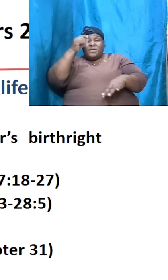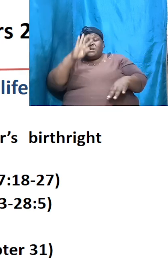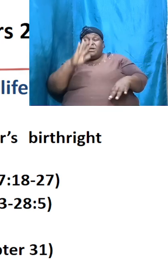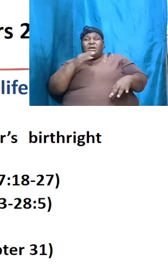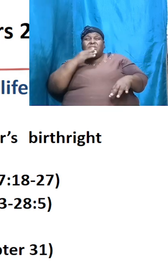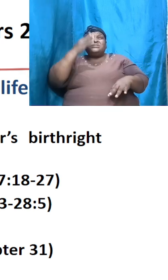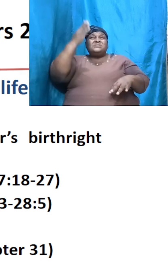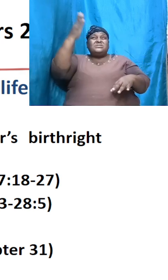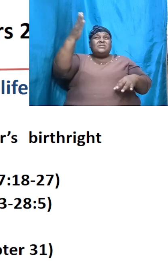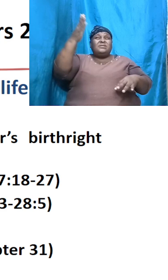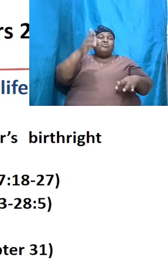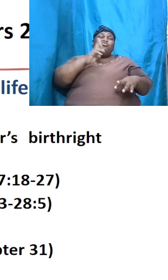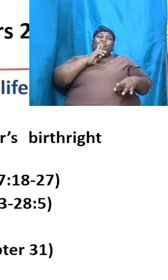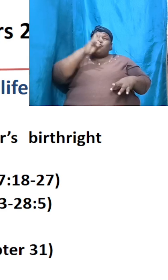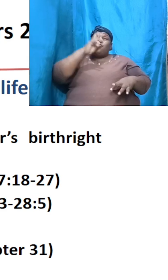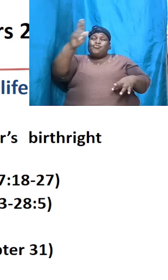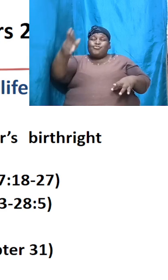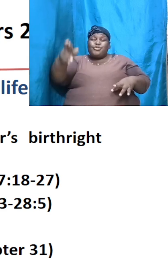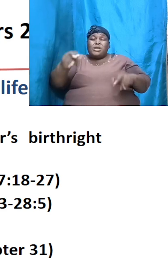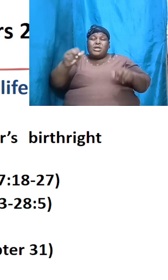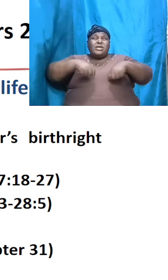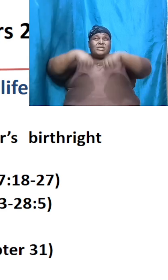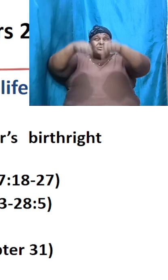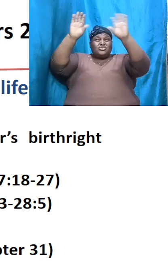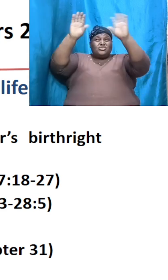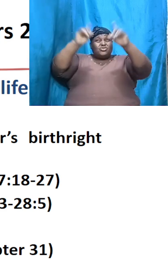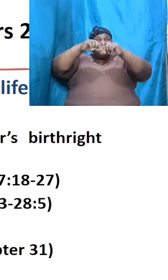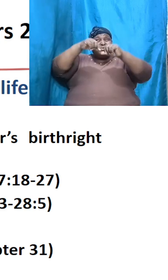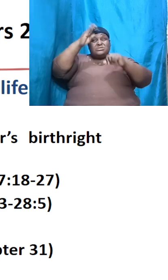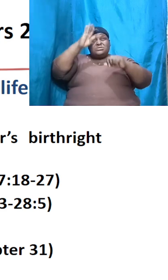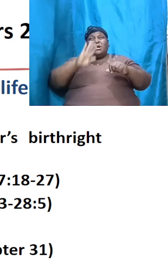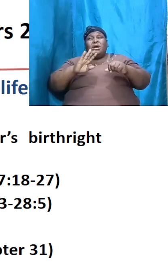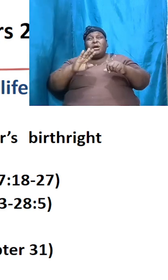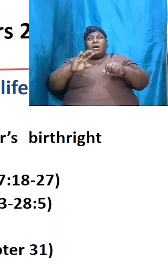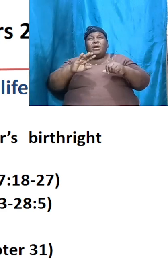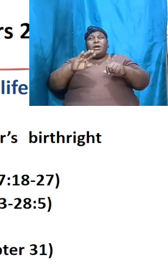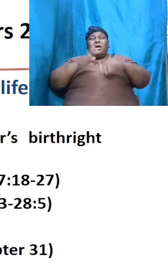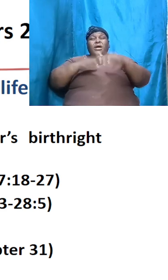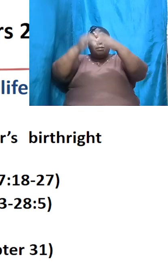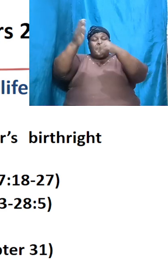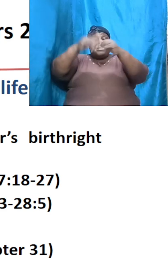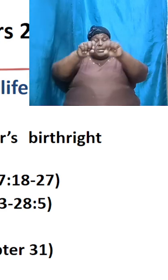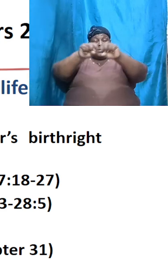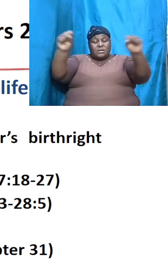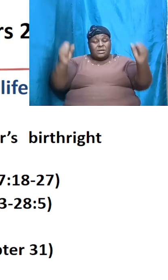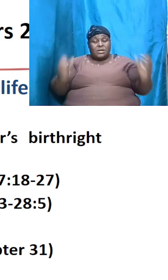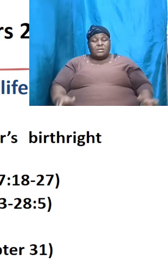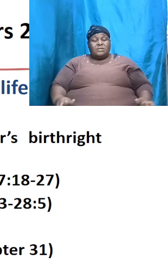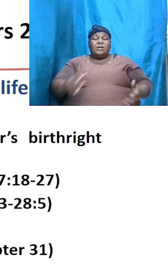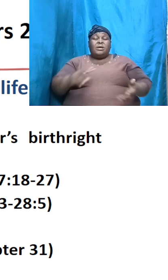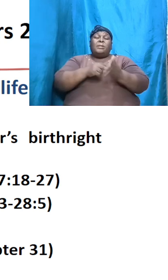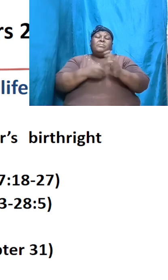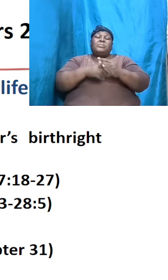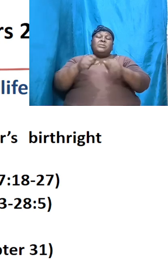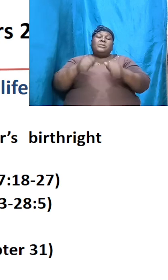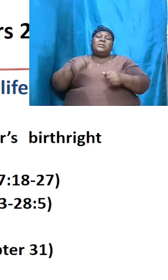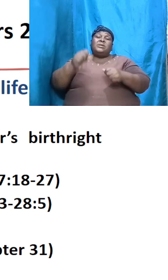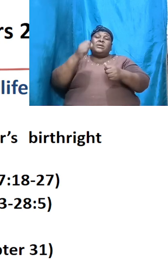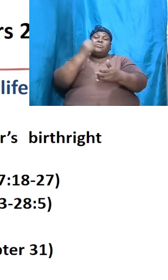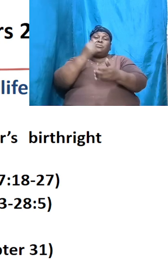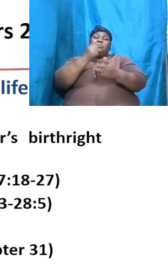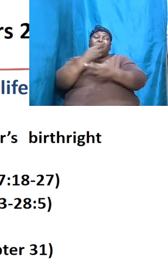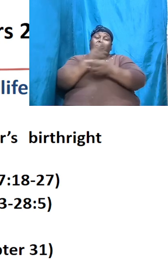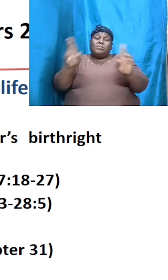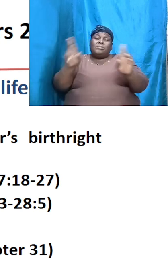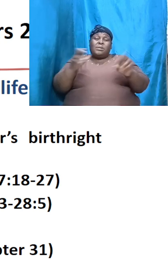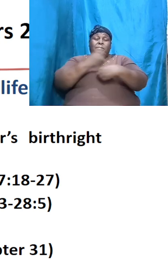really reached out and he really surrendered to God and he built an altar which represents repentance and everything and he made his vow and